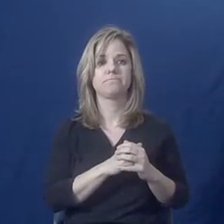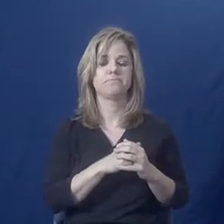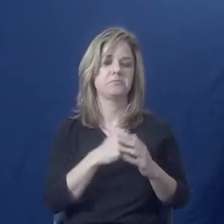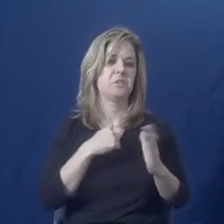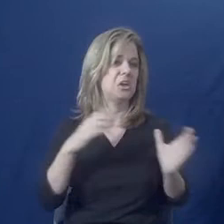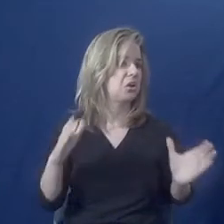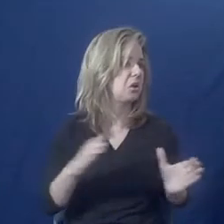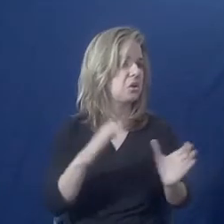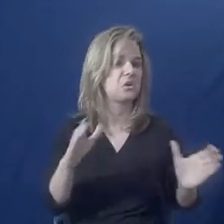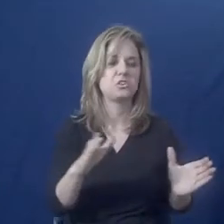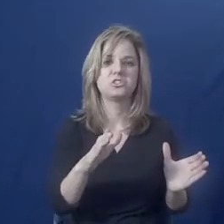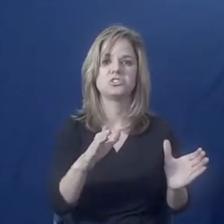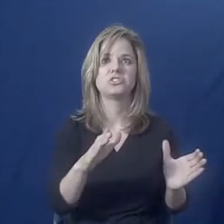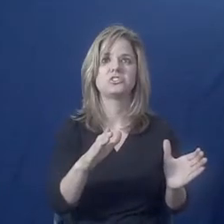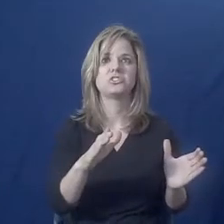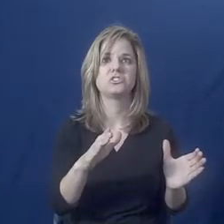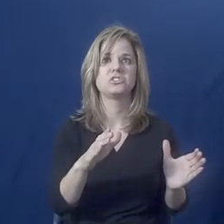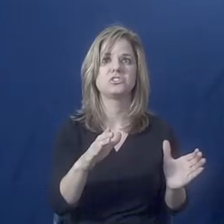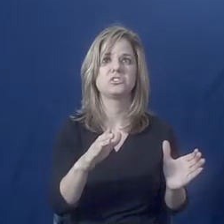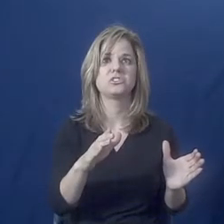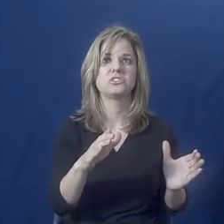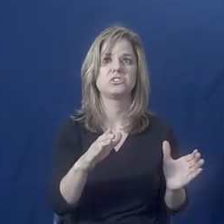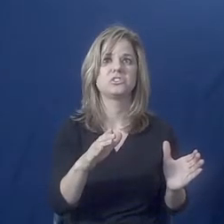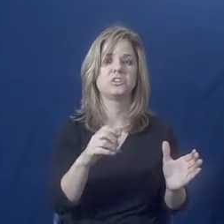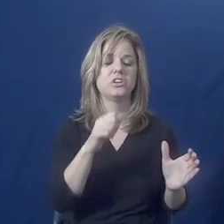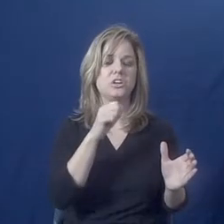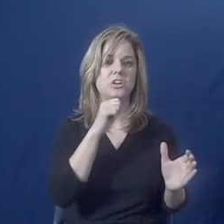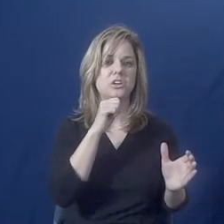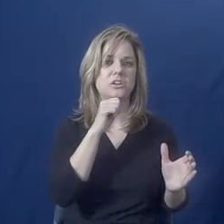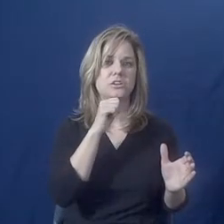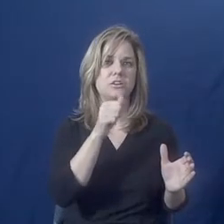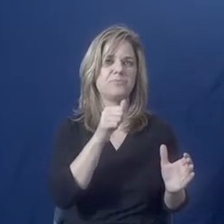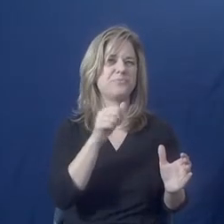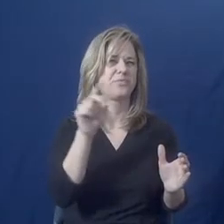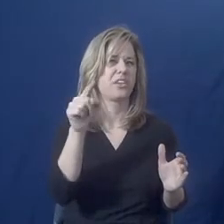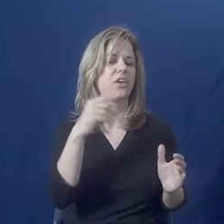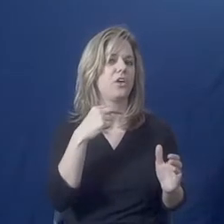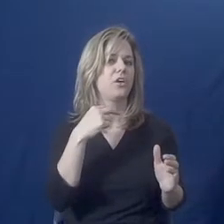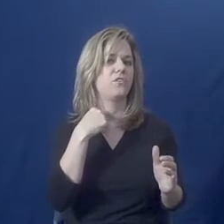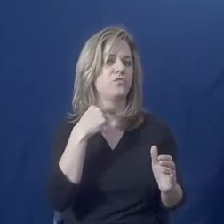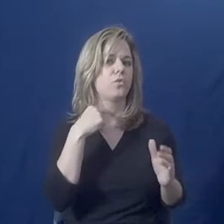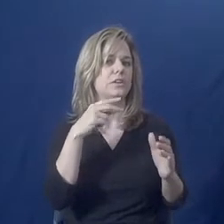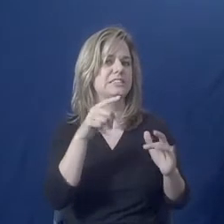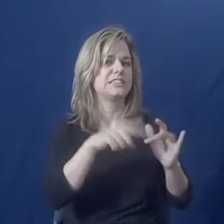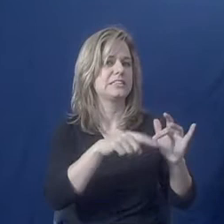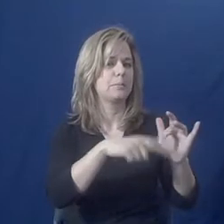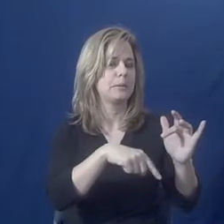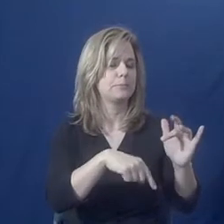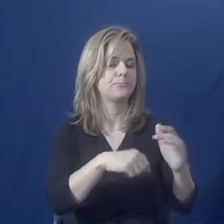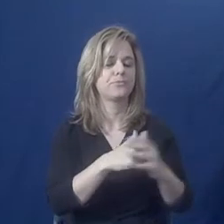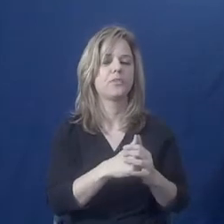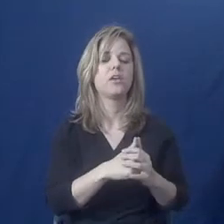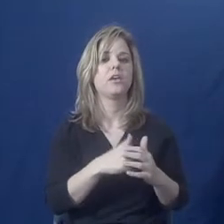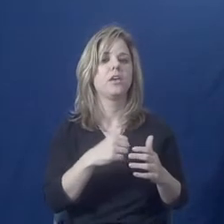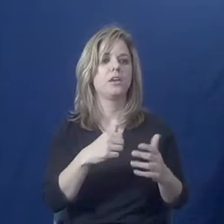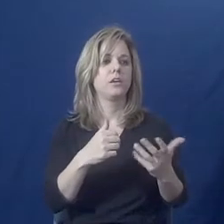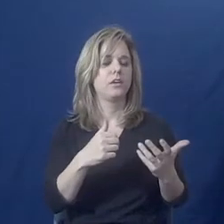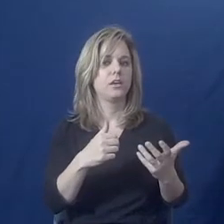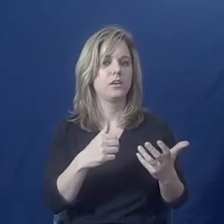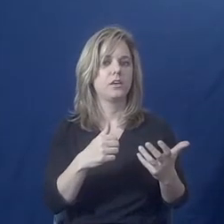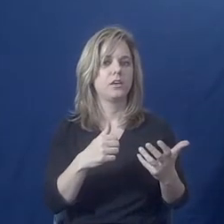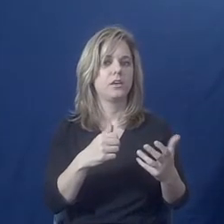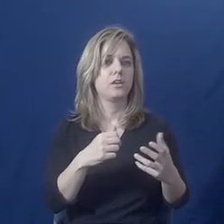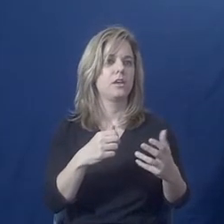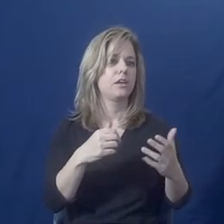And survivors have an expertise in domestic violence, sexual assault, and stalking